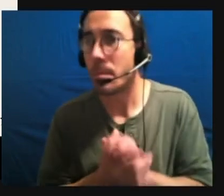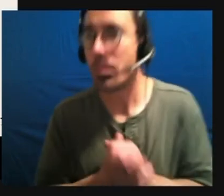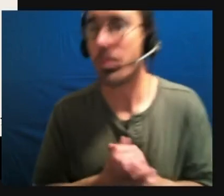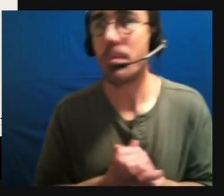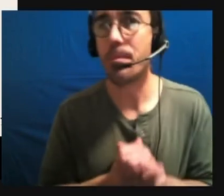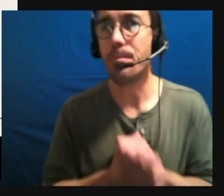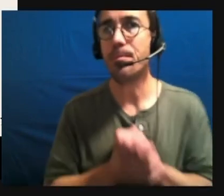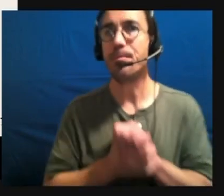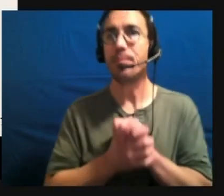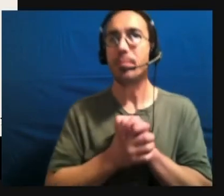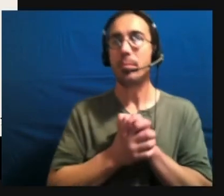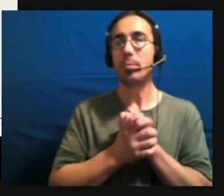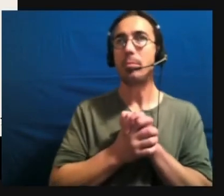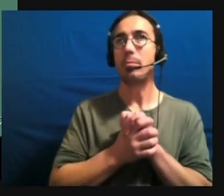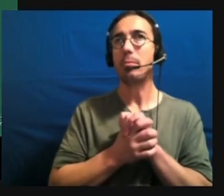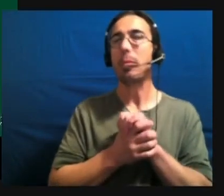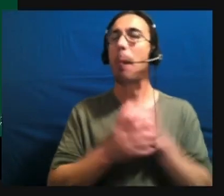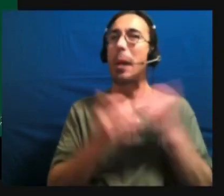knowledge.